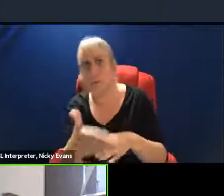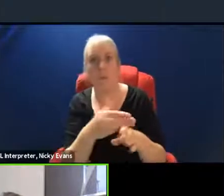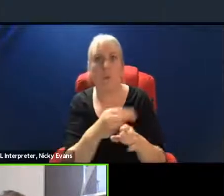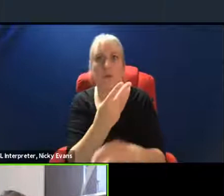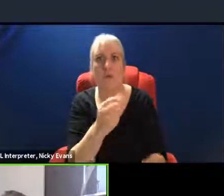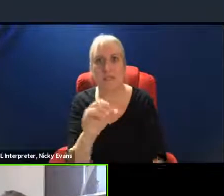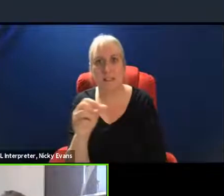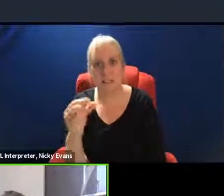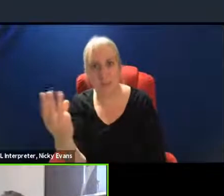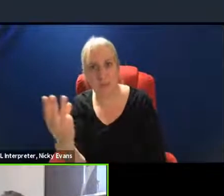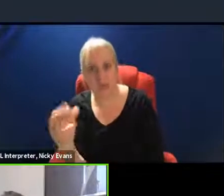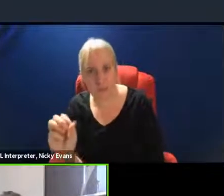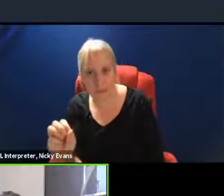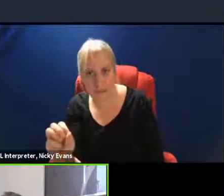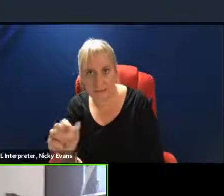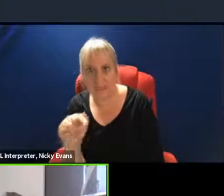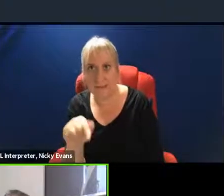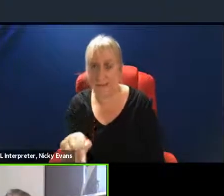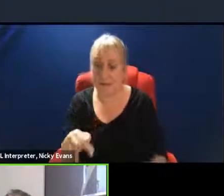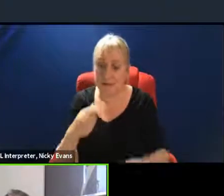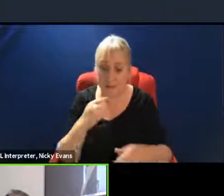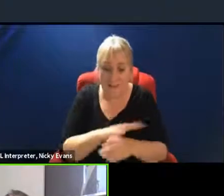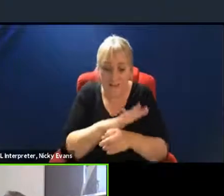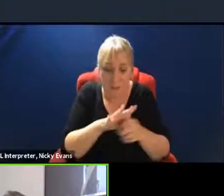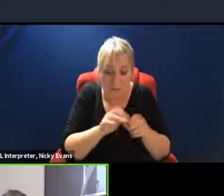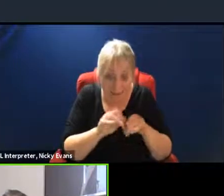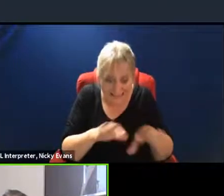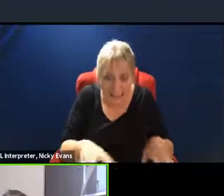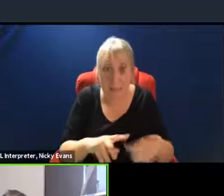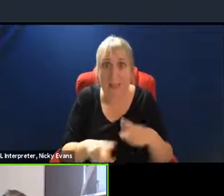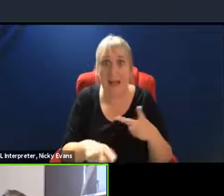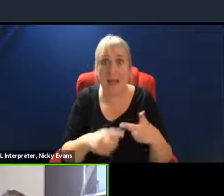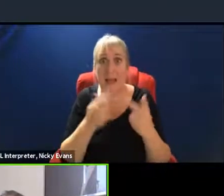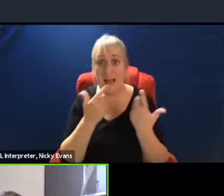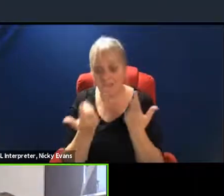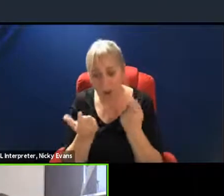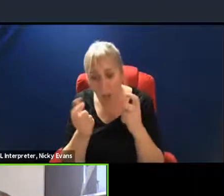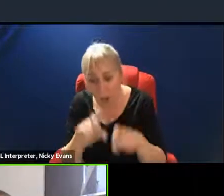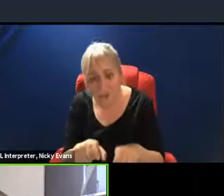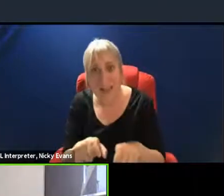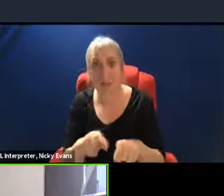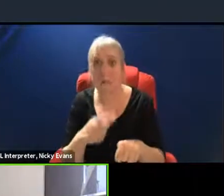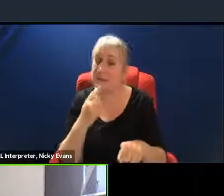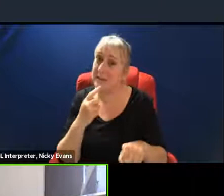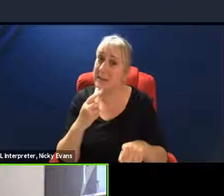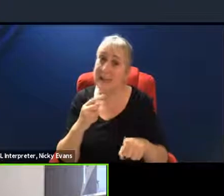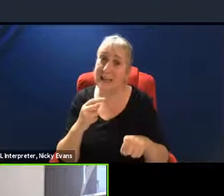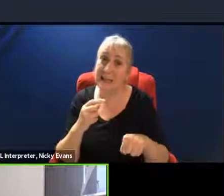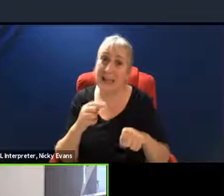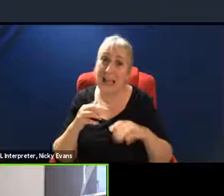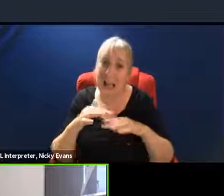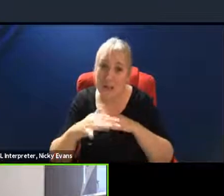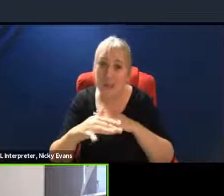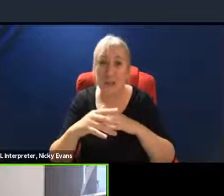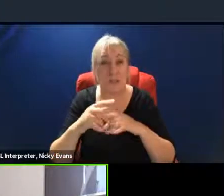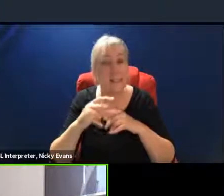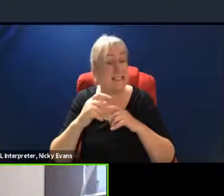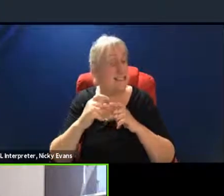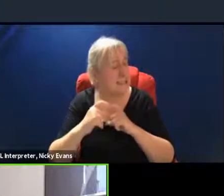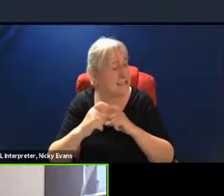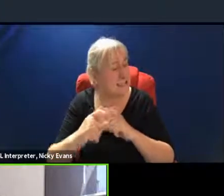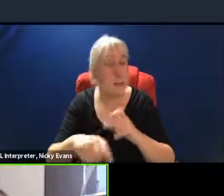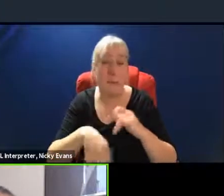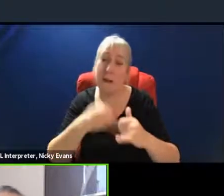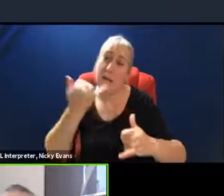instead, even with the pandemic and even with the lockdowns that took place, emissions go in the opposite direction.